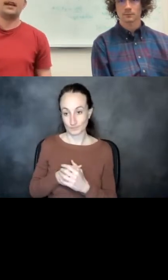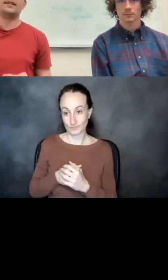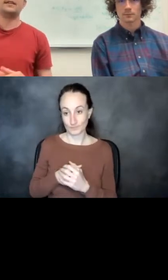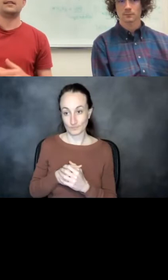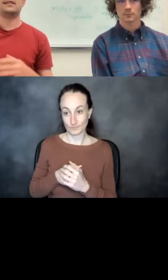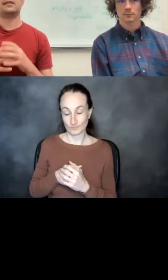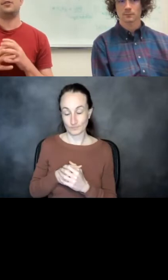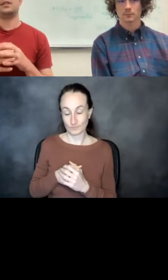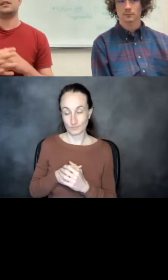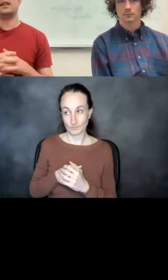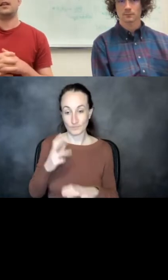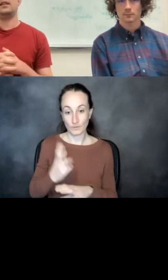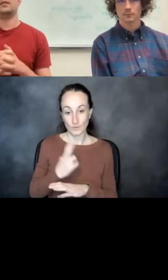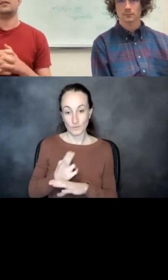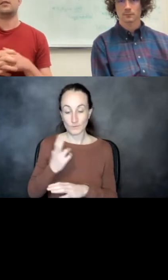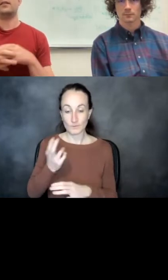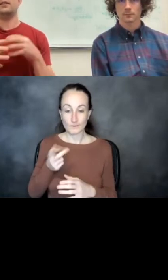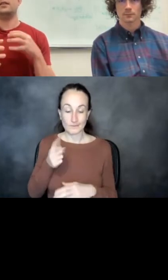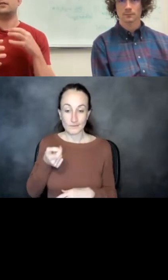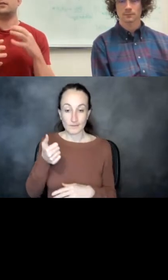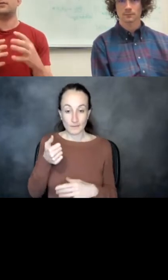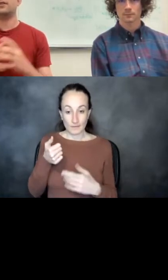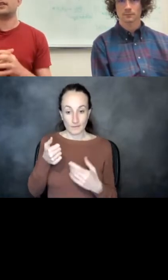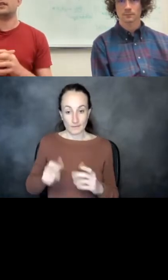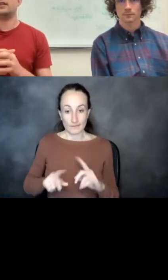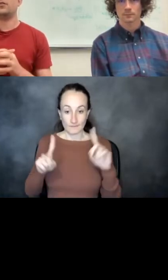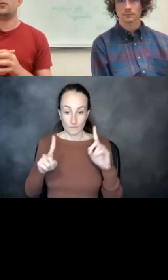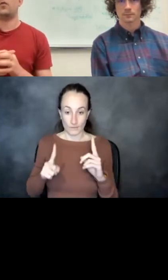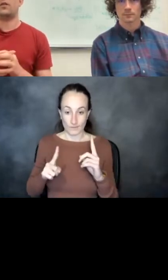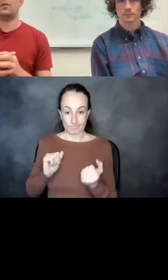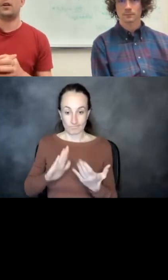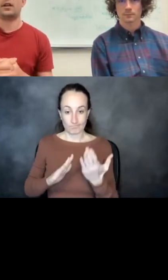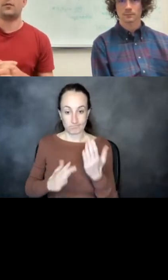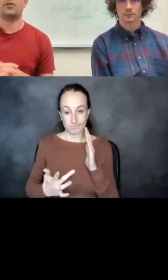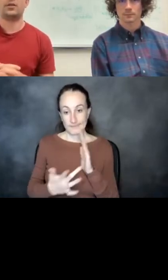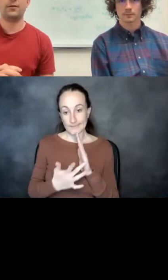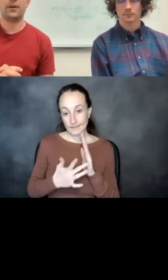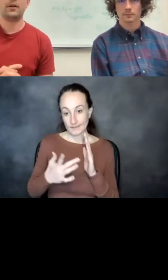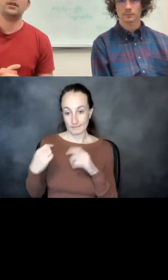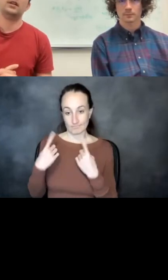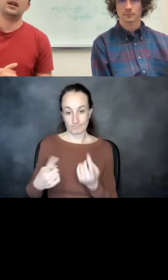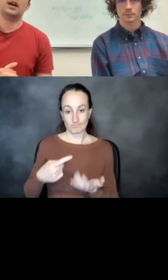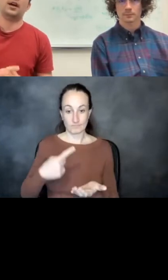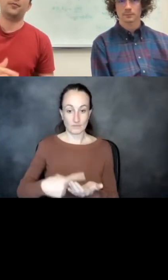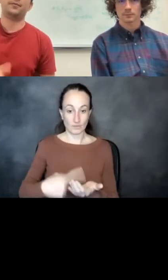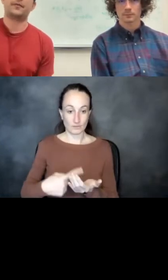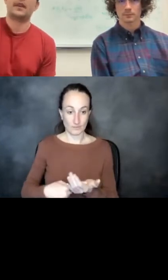And this uses a slightly different technique than what I've been talking about so far,